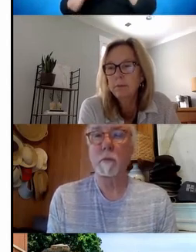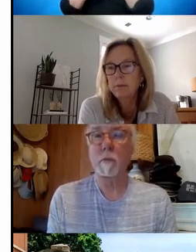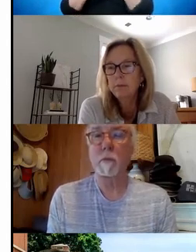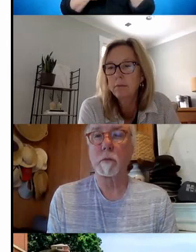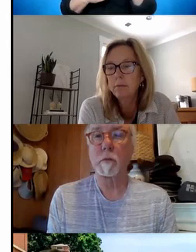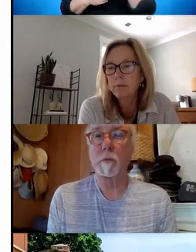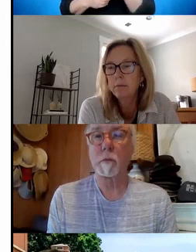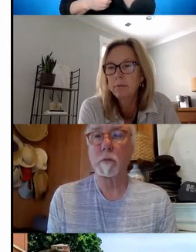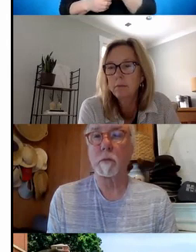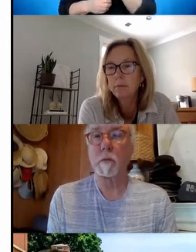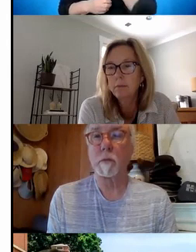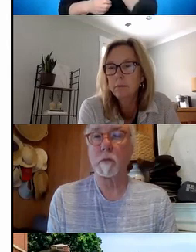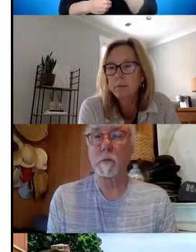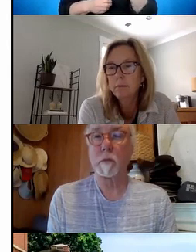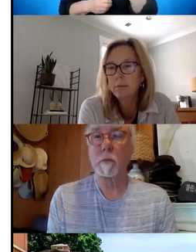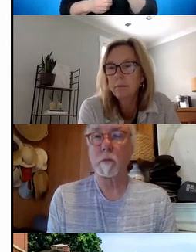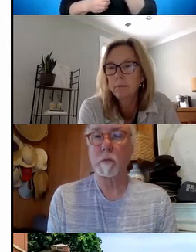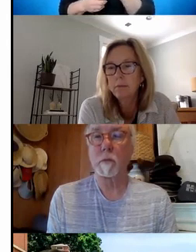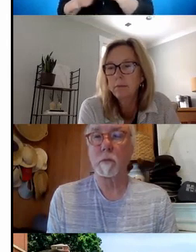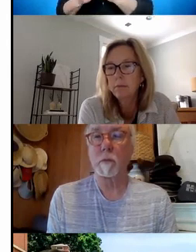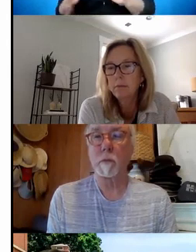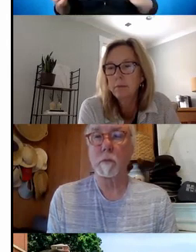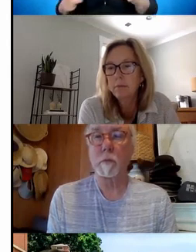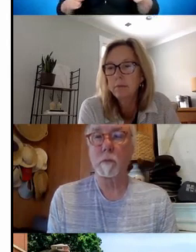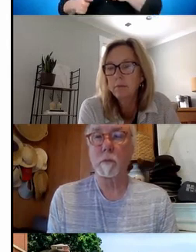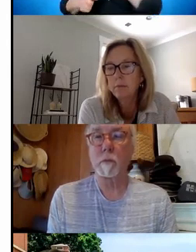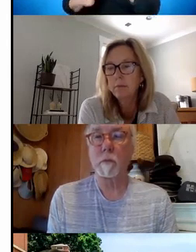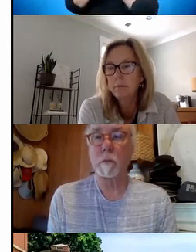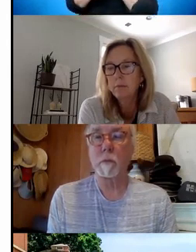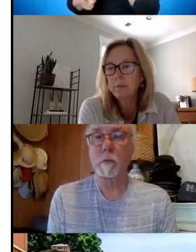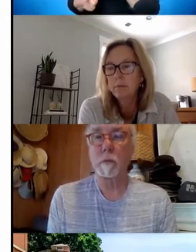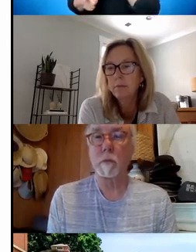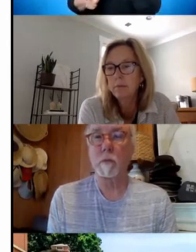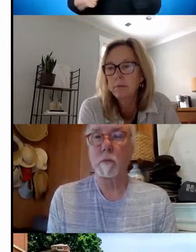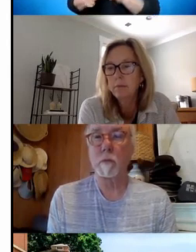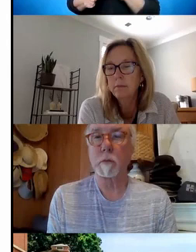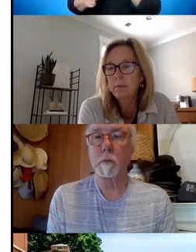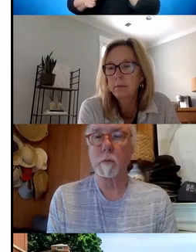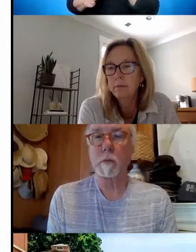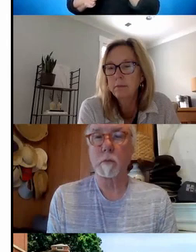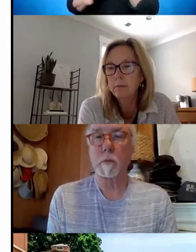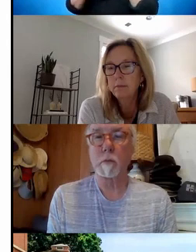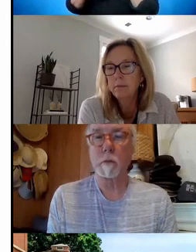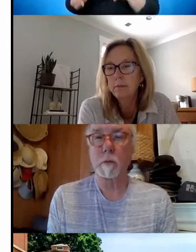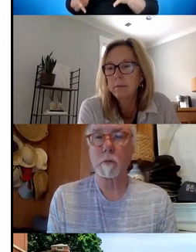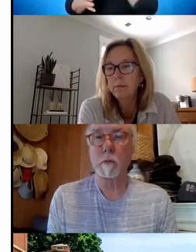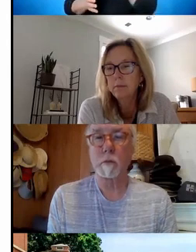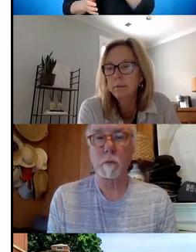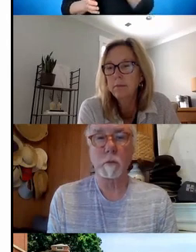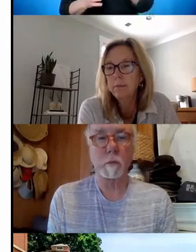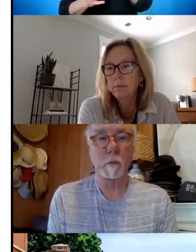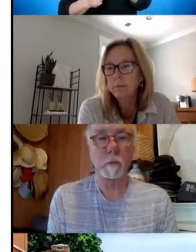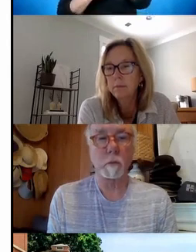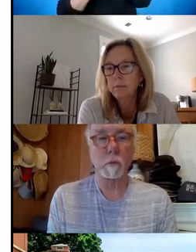would go to either the student's case carrier or to the special education office and ask that question. And